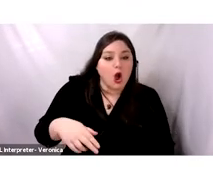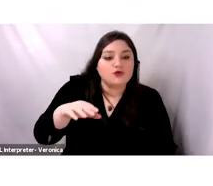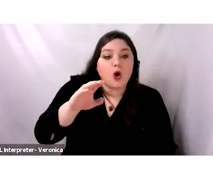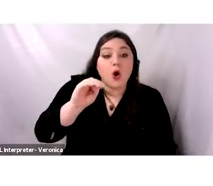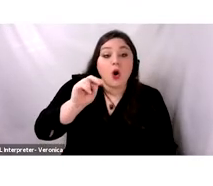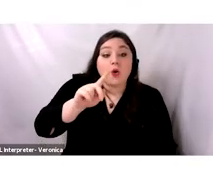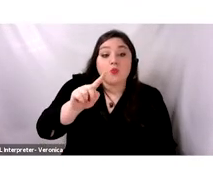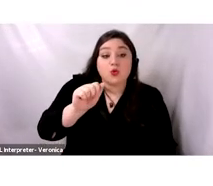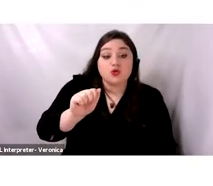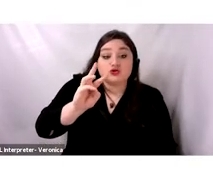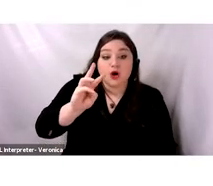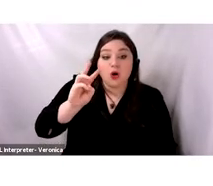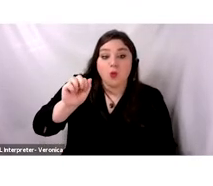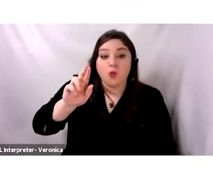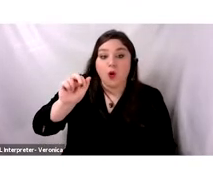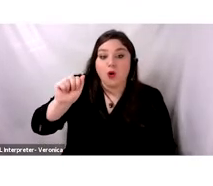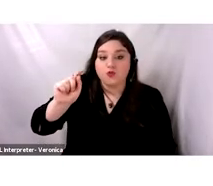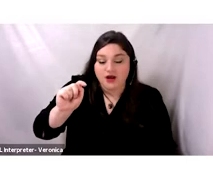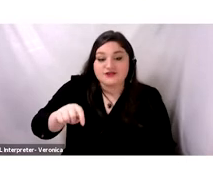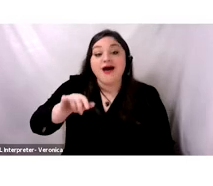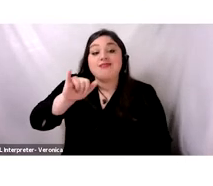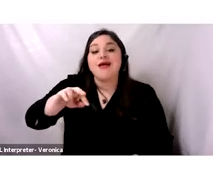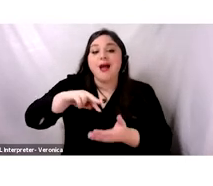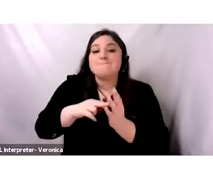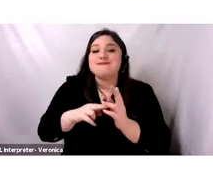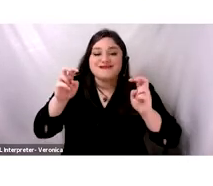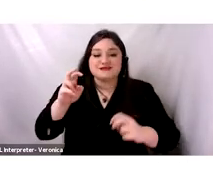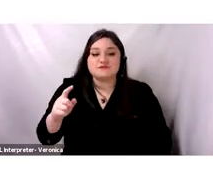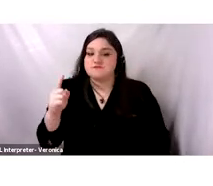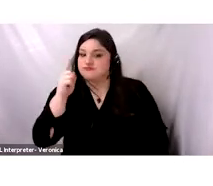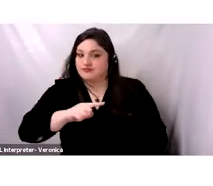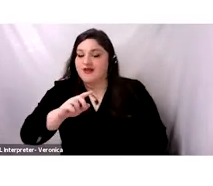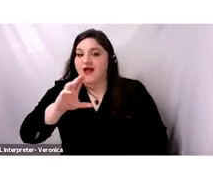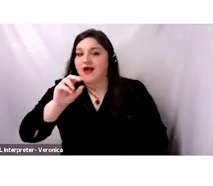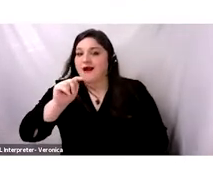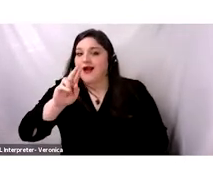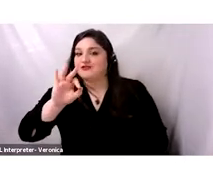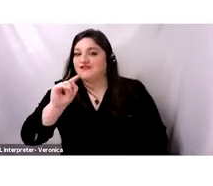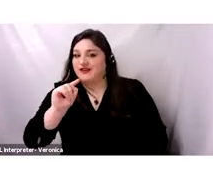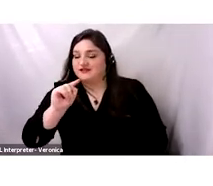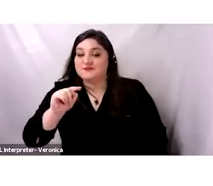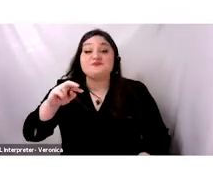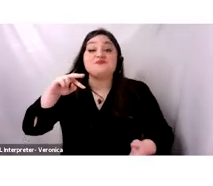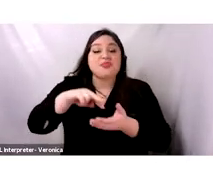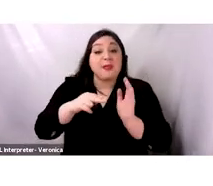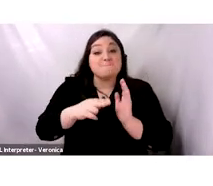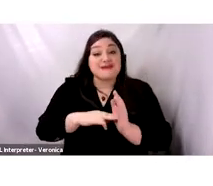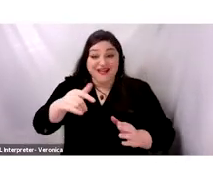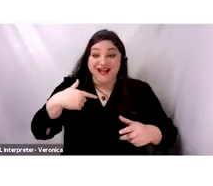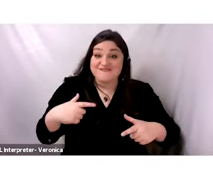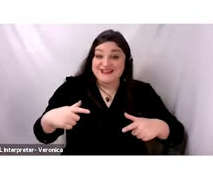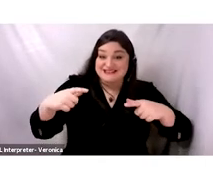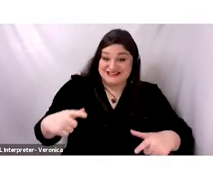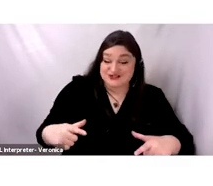Well, muzawwar in Arabic means counterfeit. They would be dishes, but muzawwar in the, in